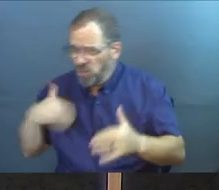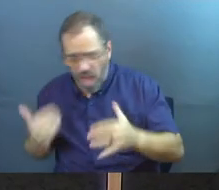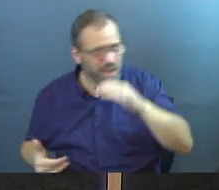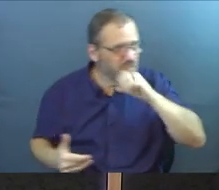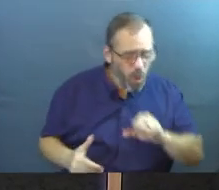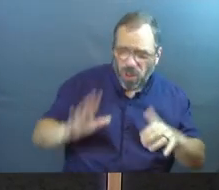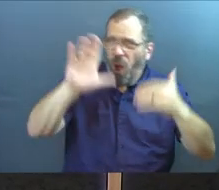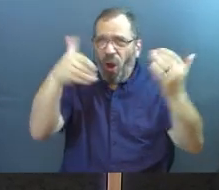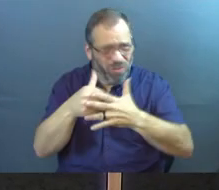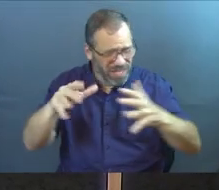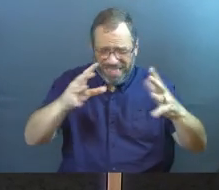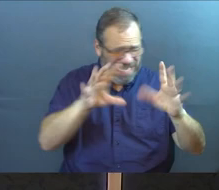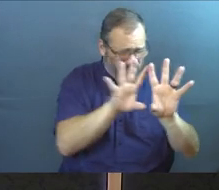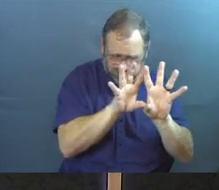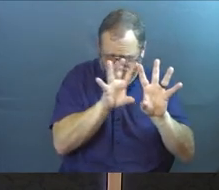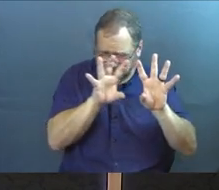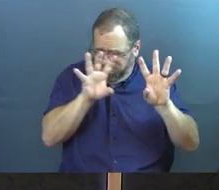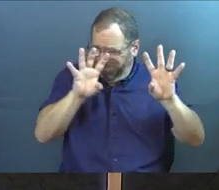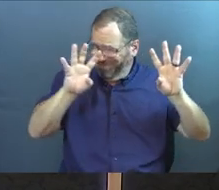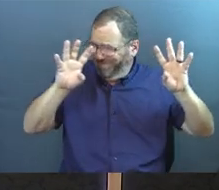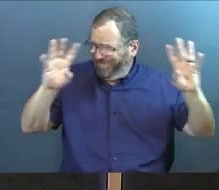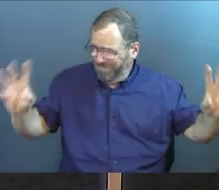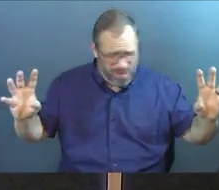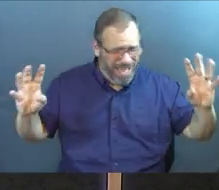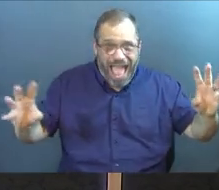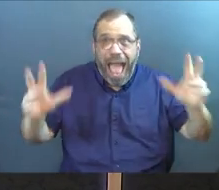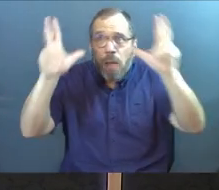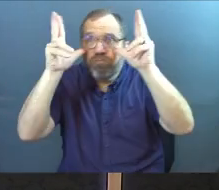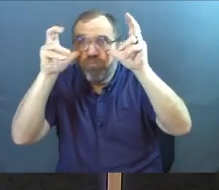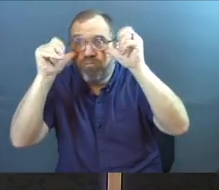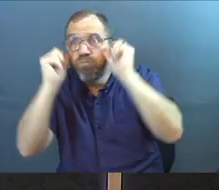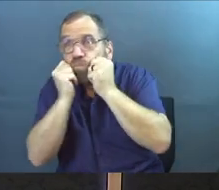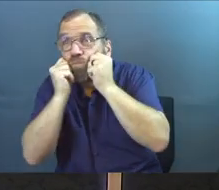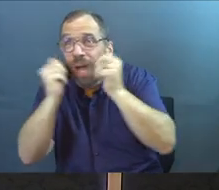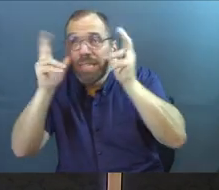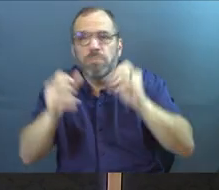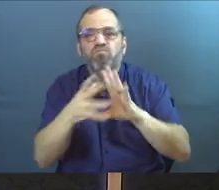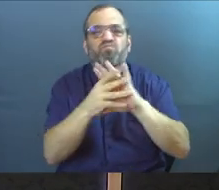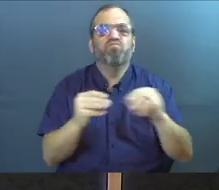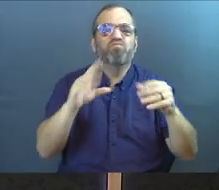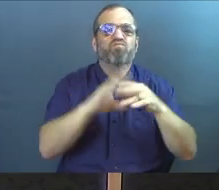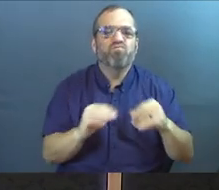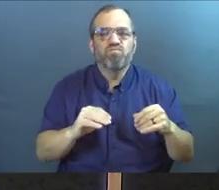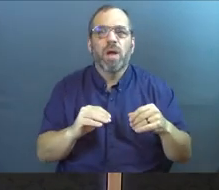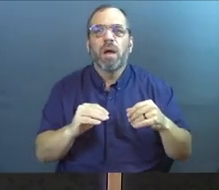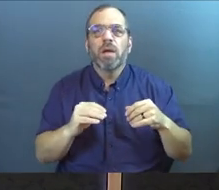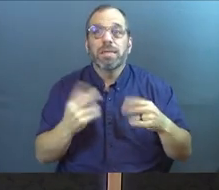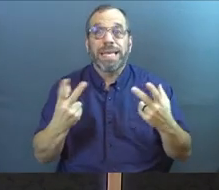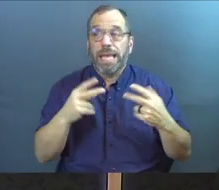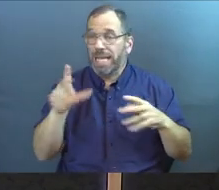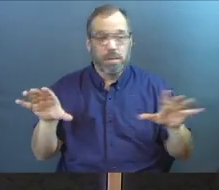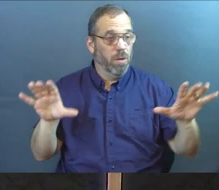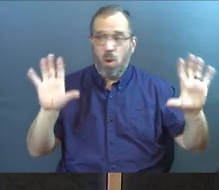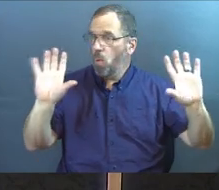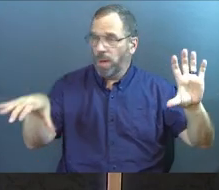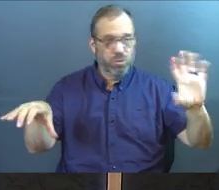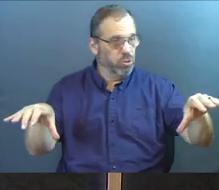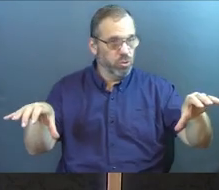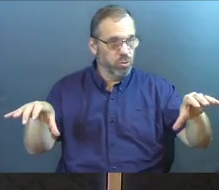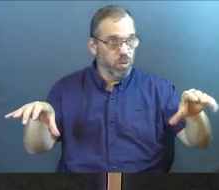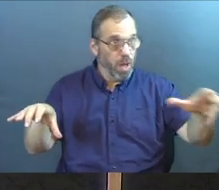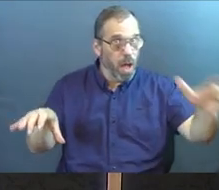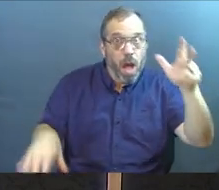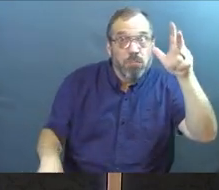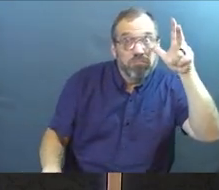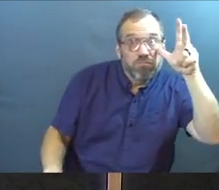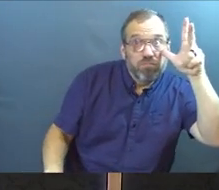young and old. There's all these different kinds of people. And they're all listening. And Jesus says, The two categories I see are people who